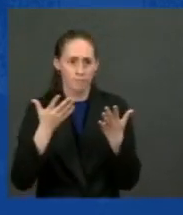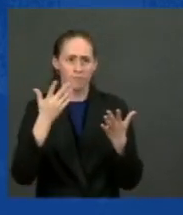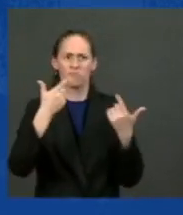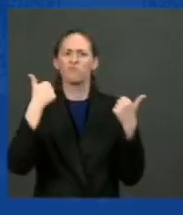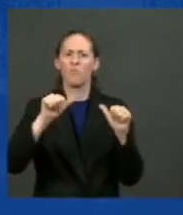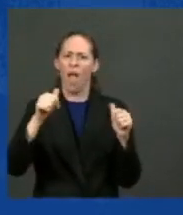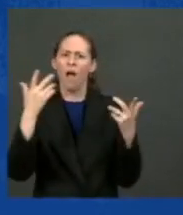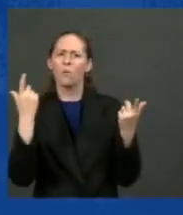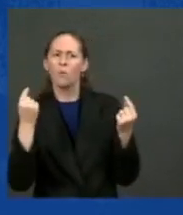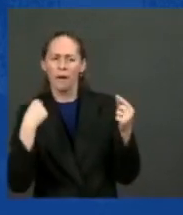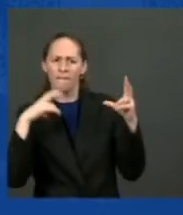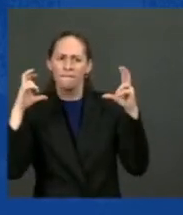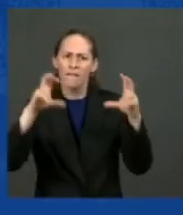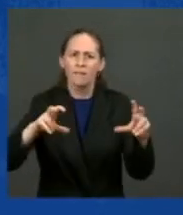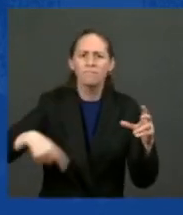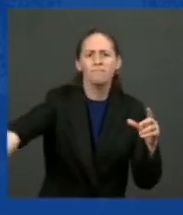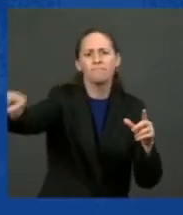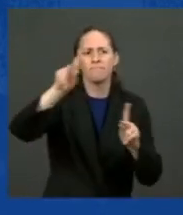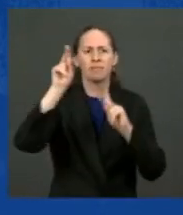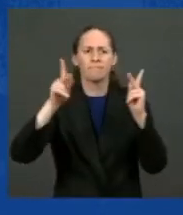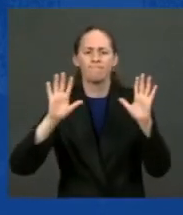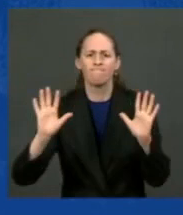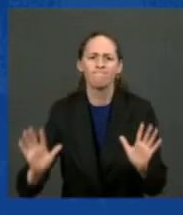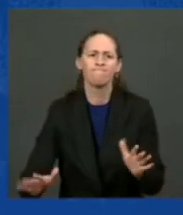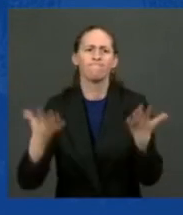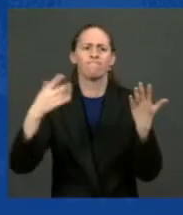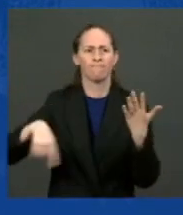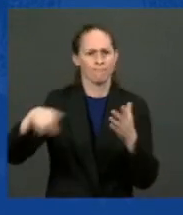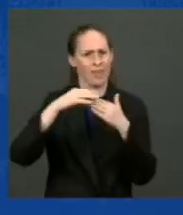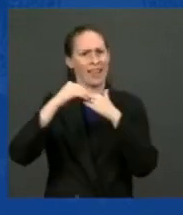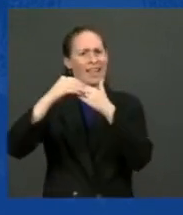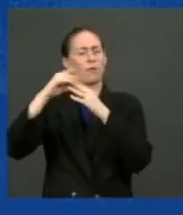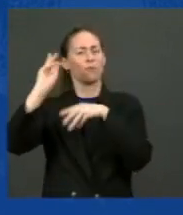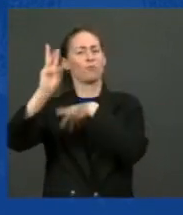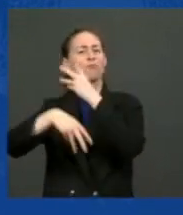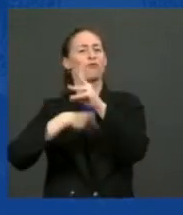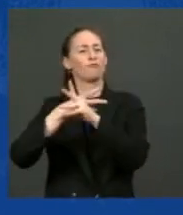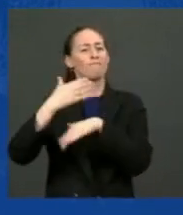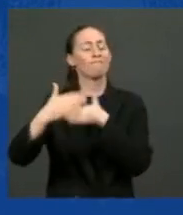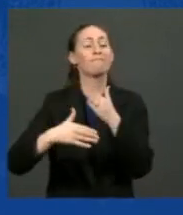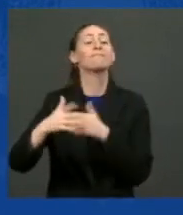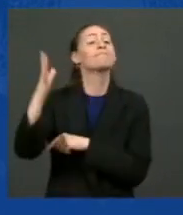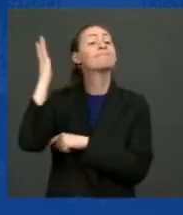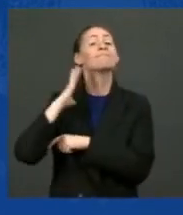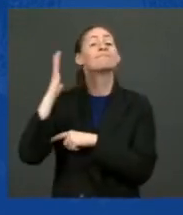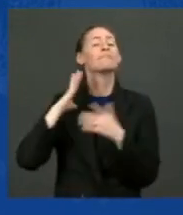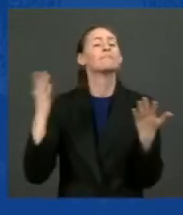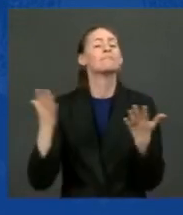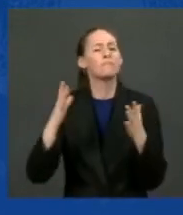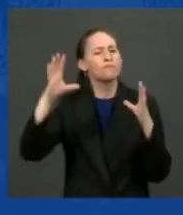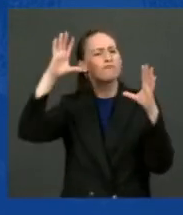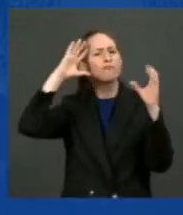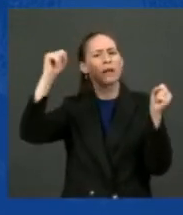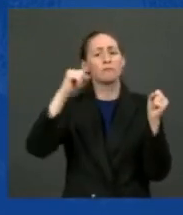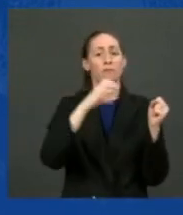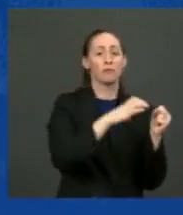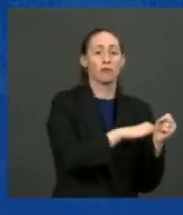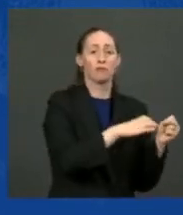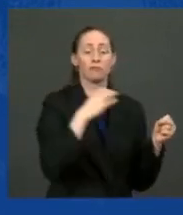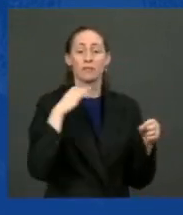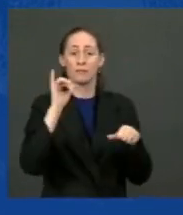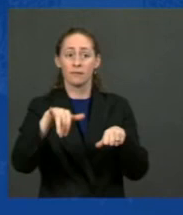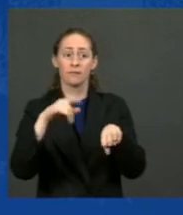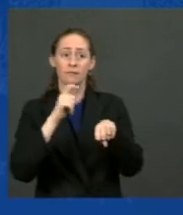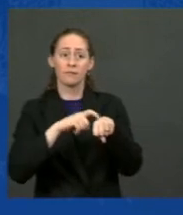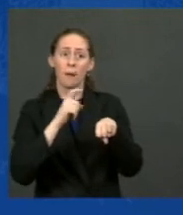in the American people to lead the world. At the time, presidents in Congress of both parties and Americans